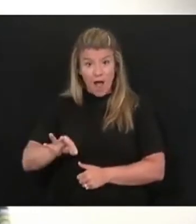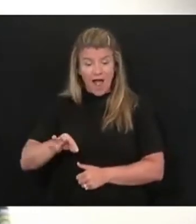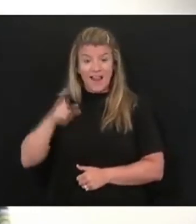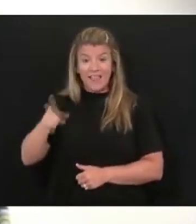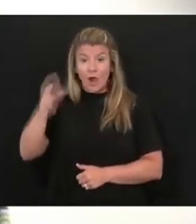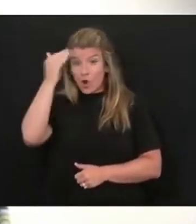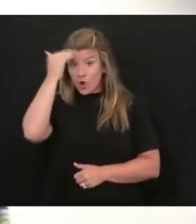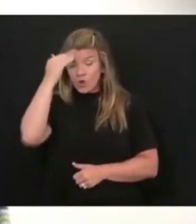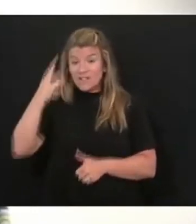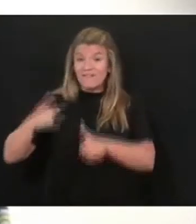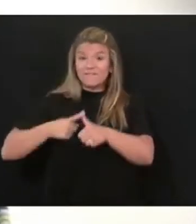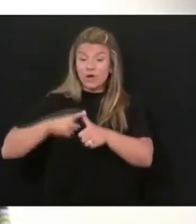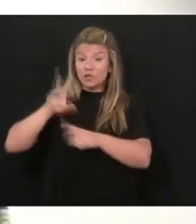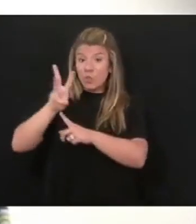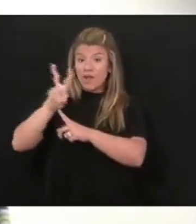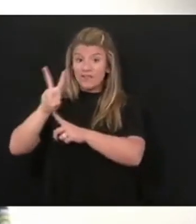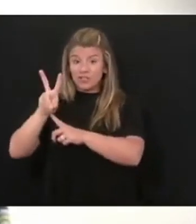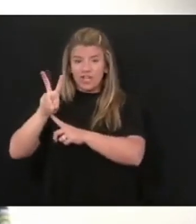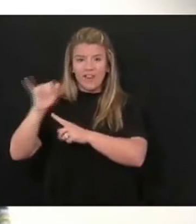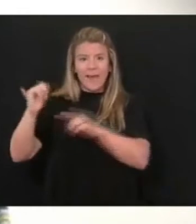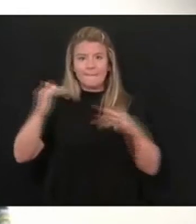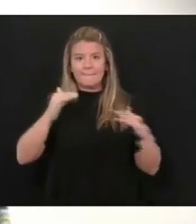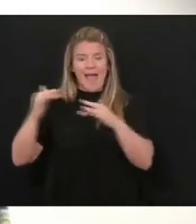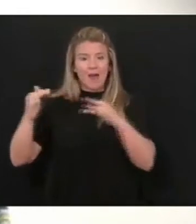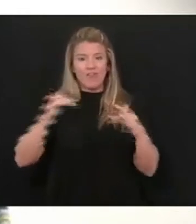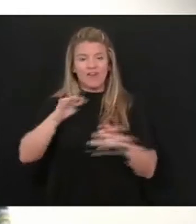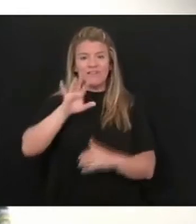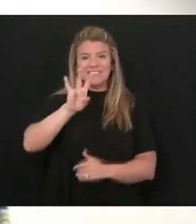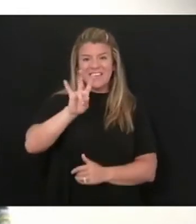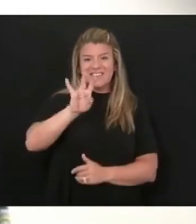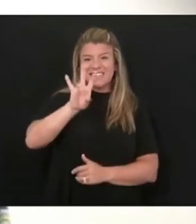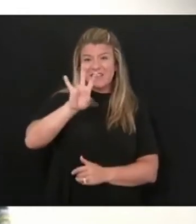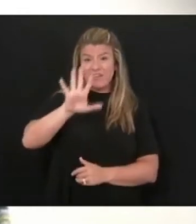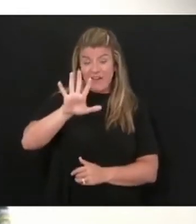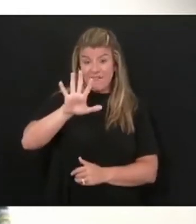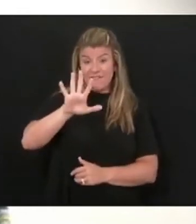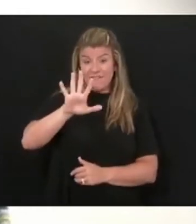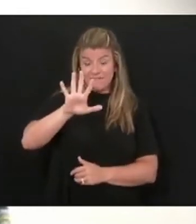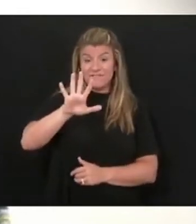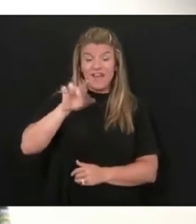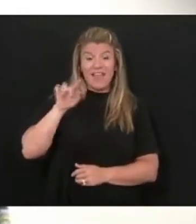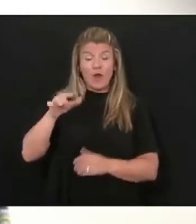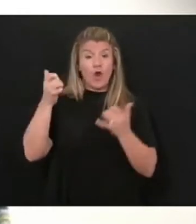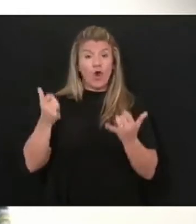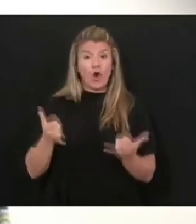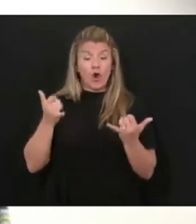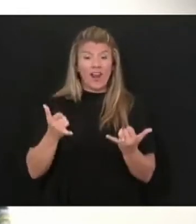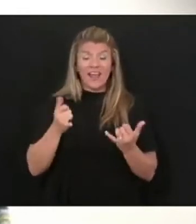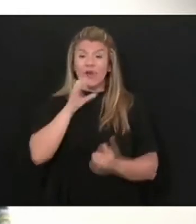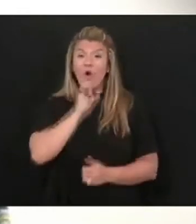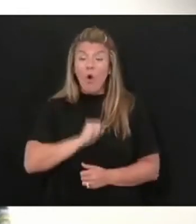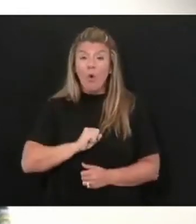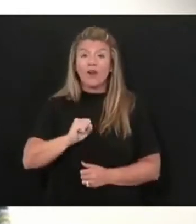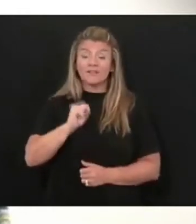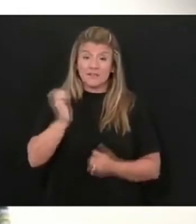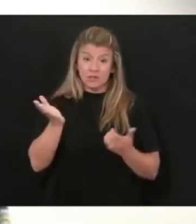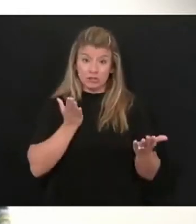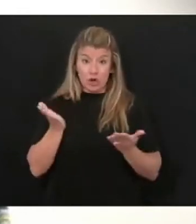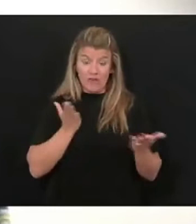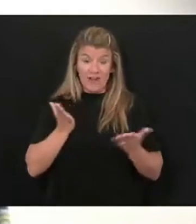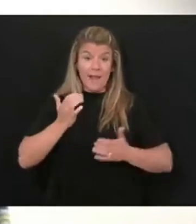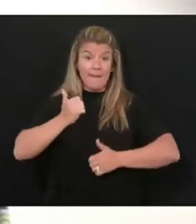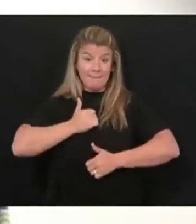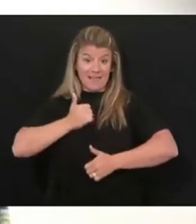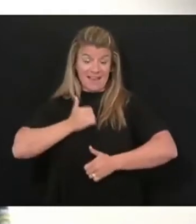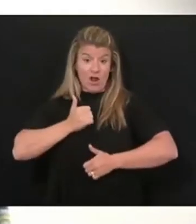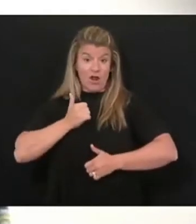Virginia, has a battle streamer from 1775 and is currently the oldest serving military